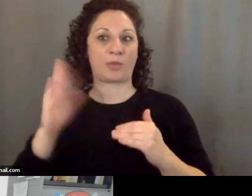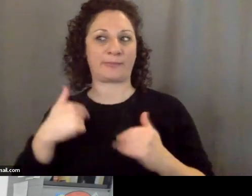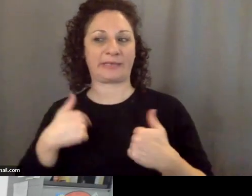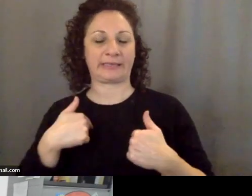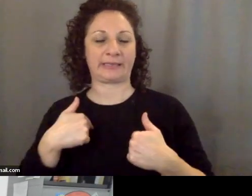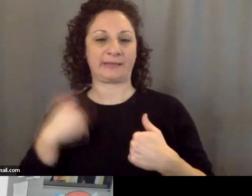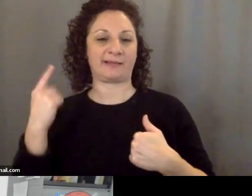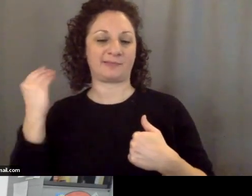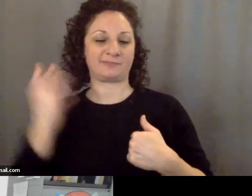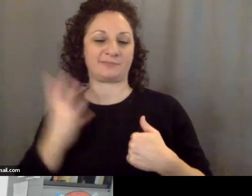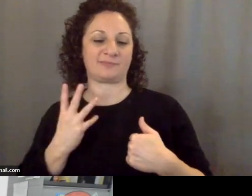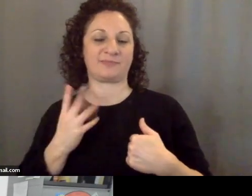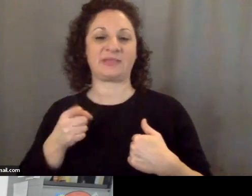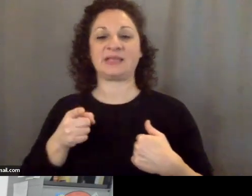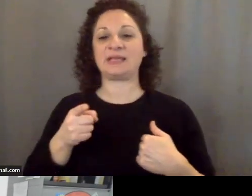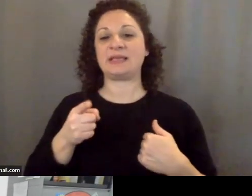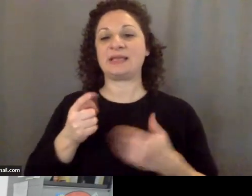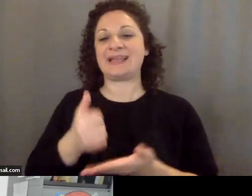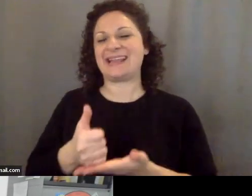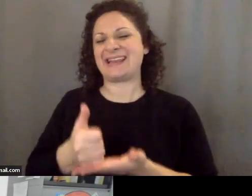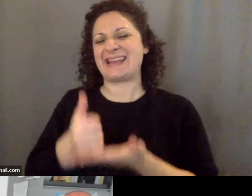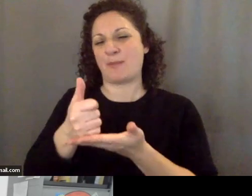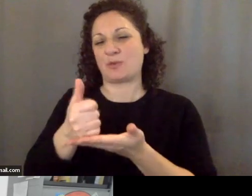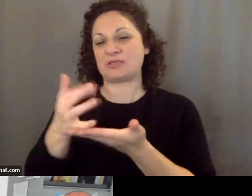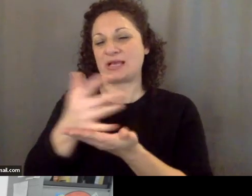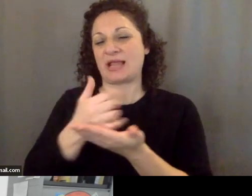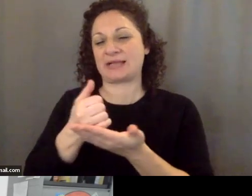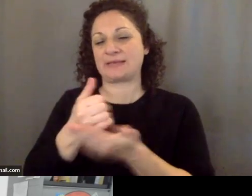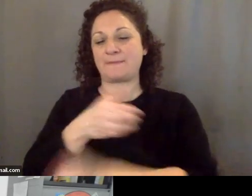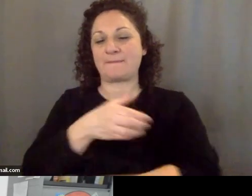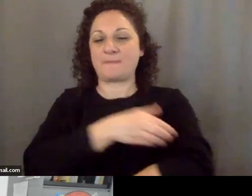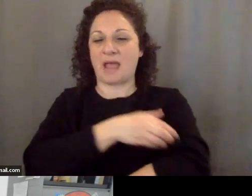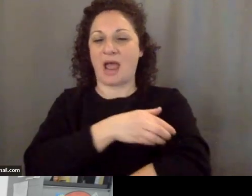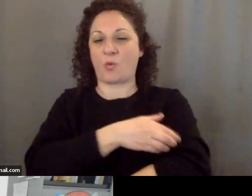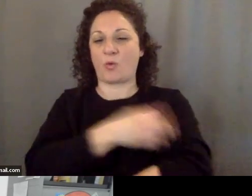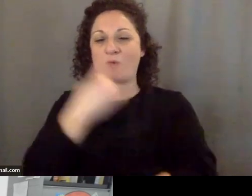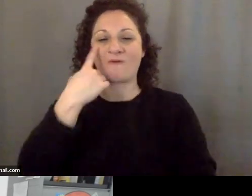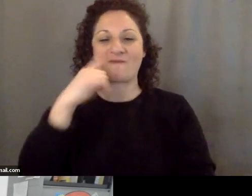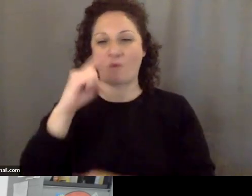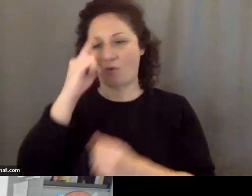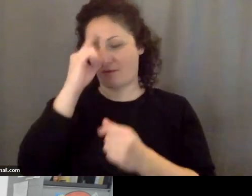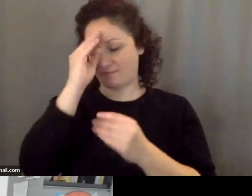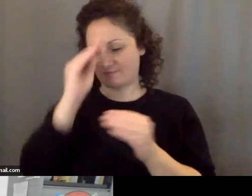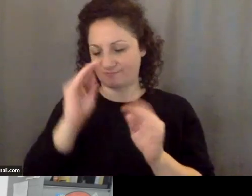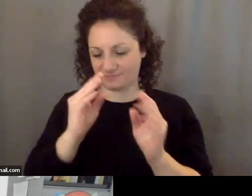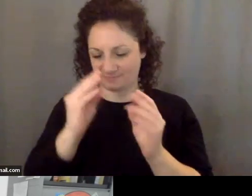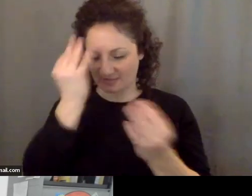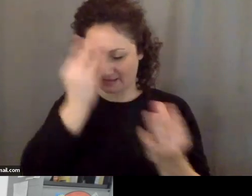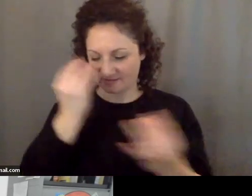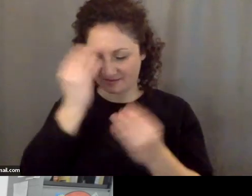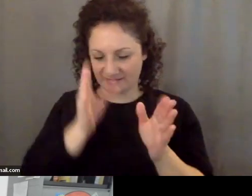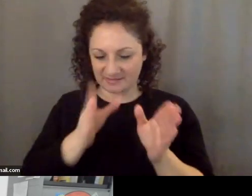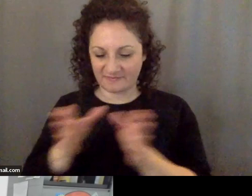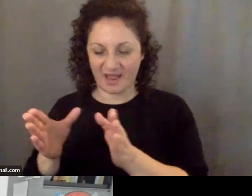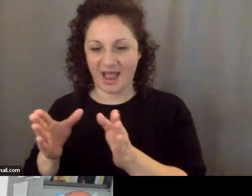enable the collecting power to devise algorithms for the best plan